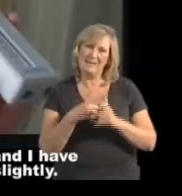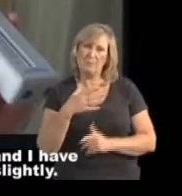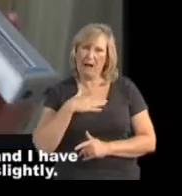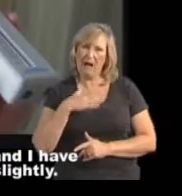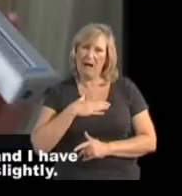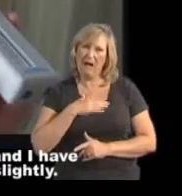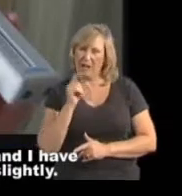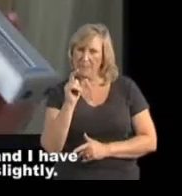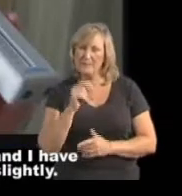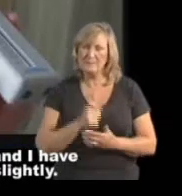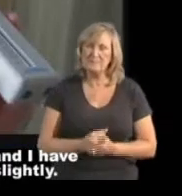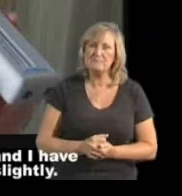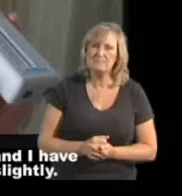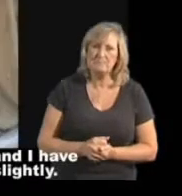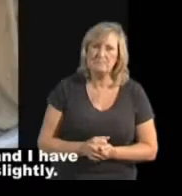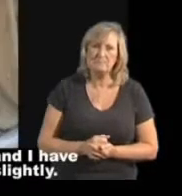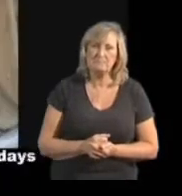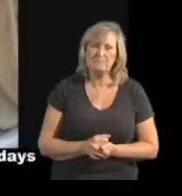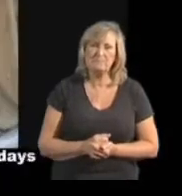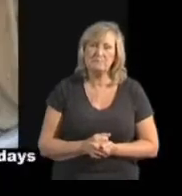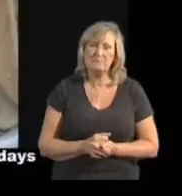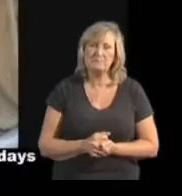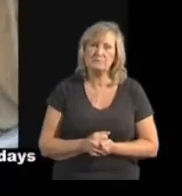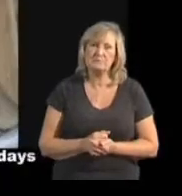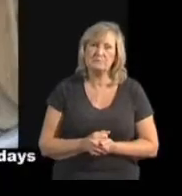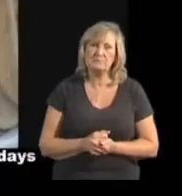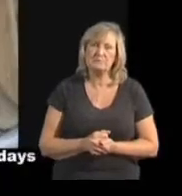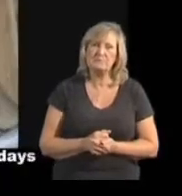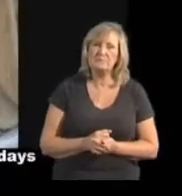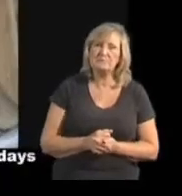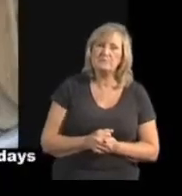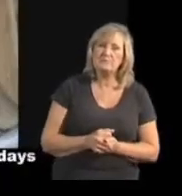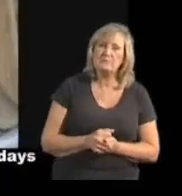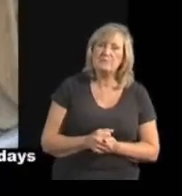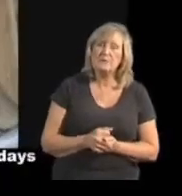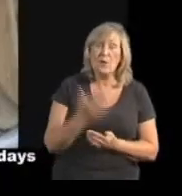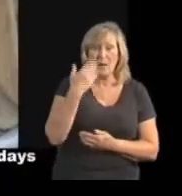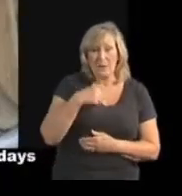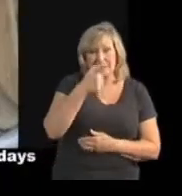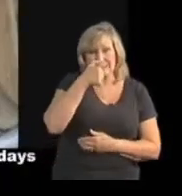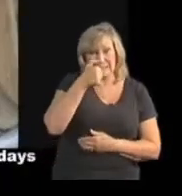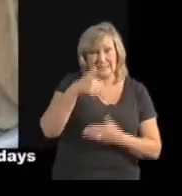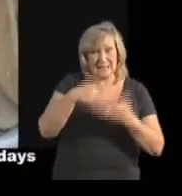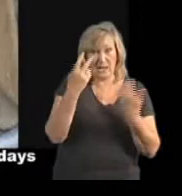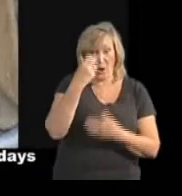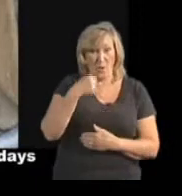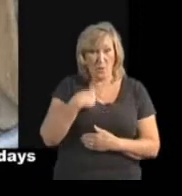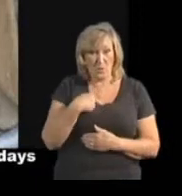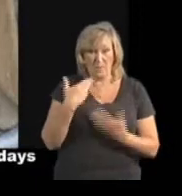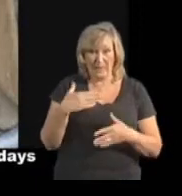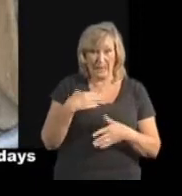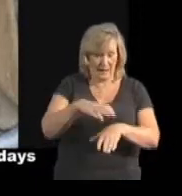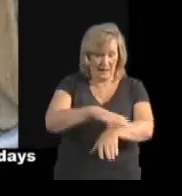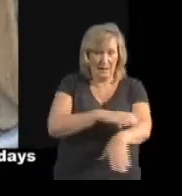asthma slightly. I was bitten plaster when I was six days old